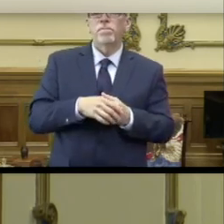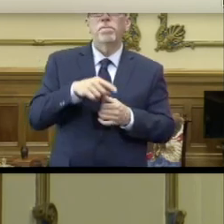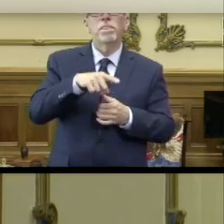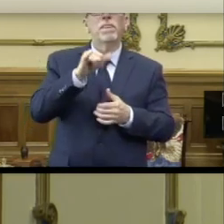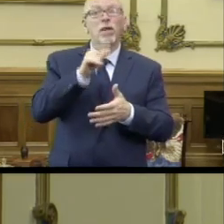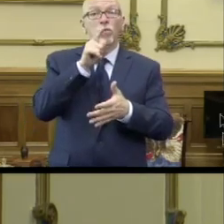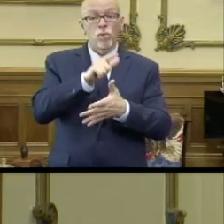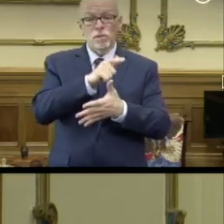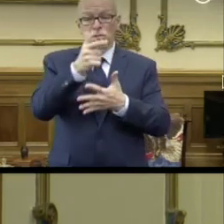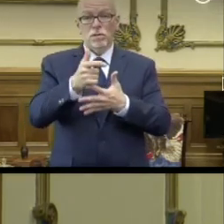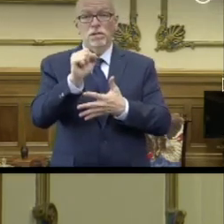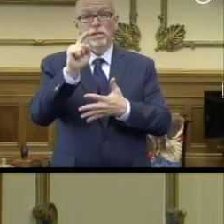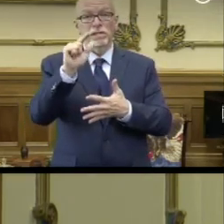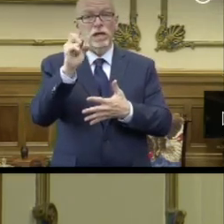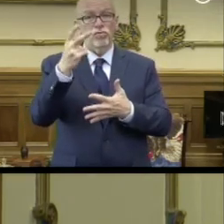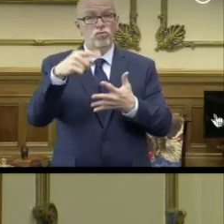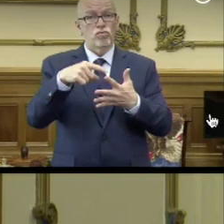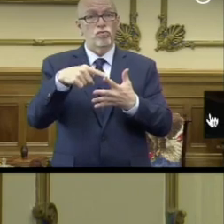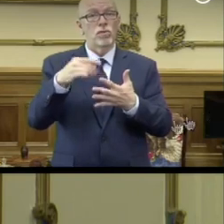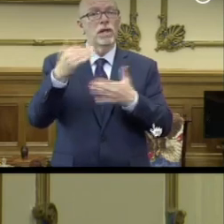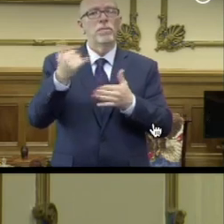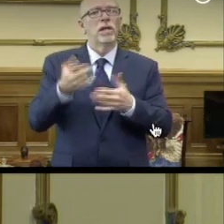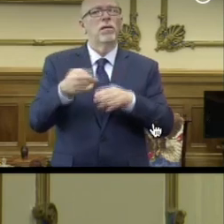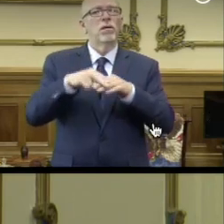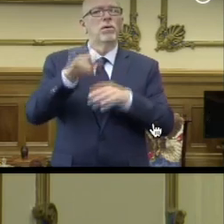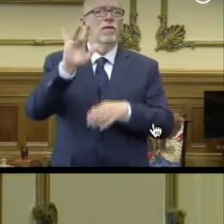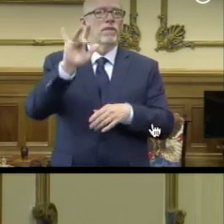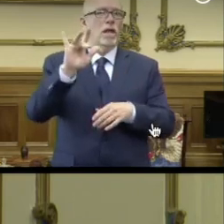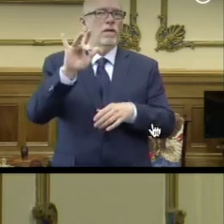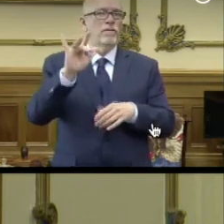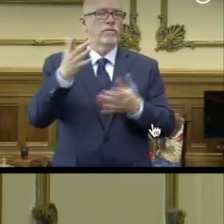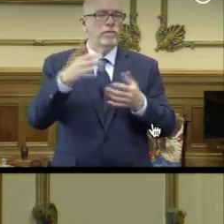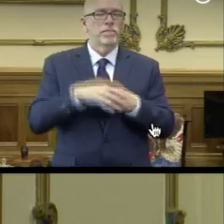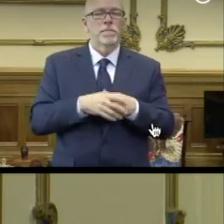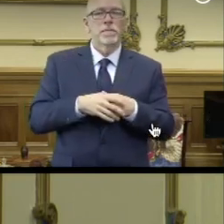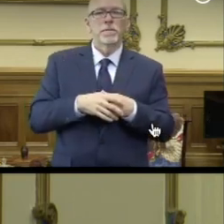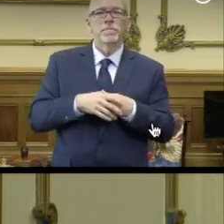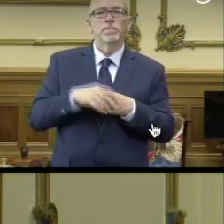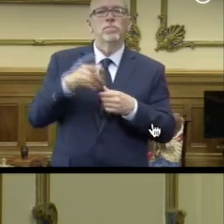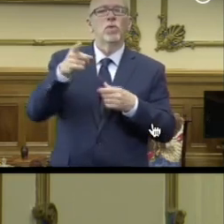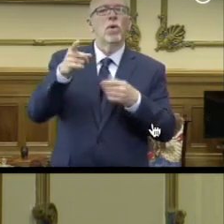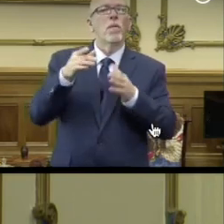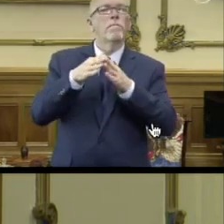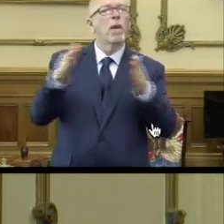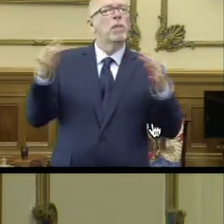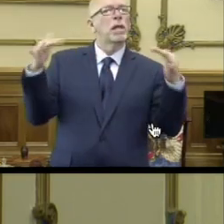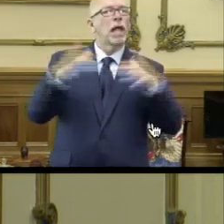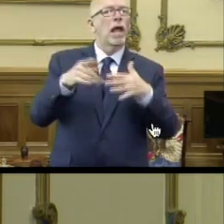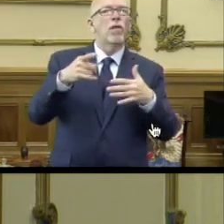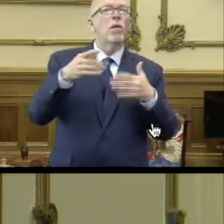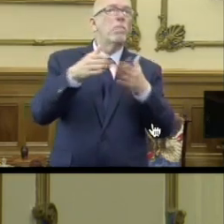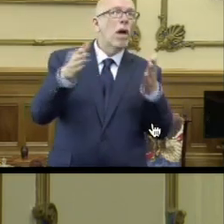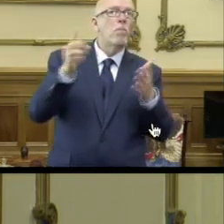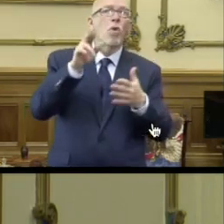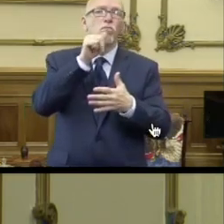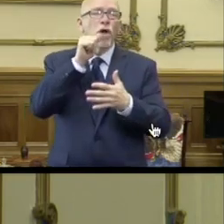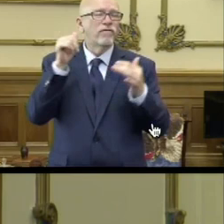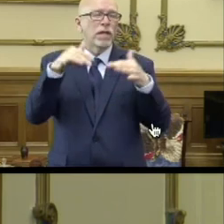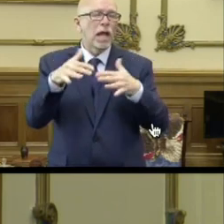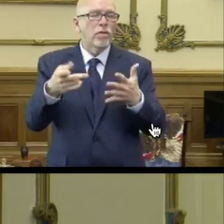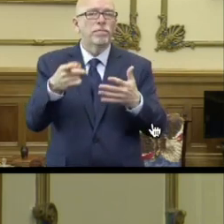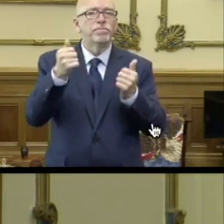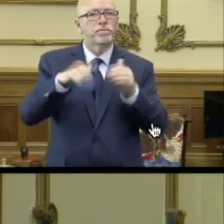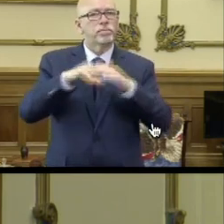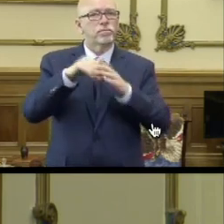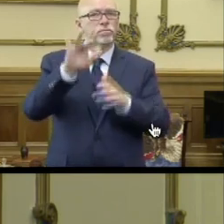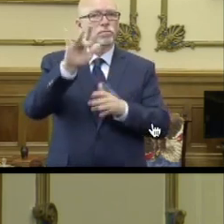to Stage 2, that limit has been raised to 25. And so public gatherings, whether public or private gatherings, can now be